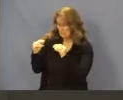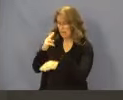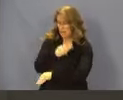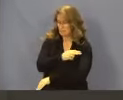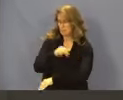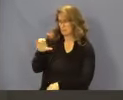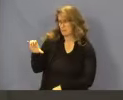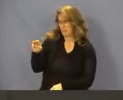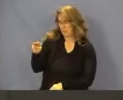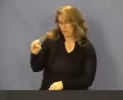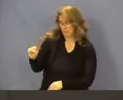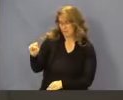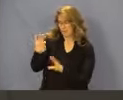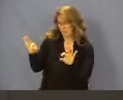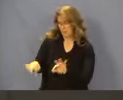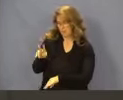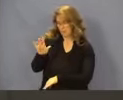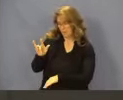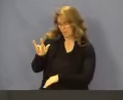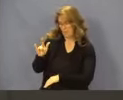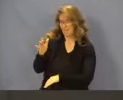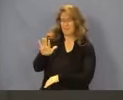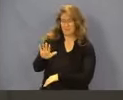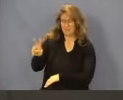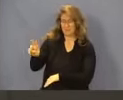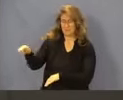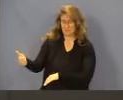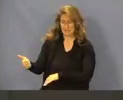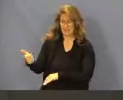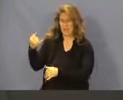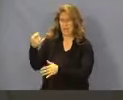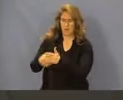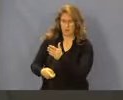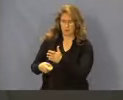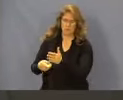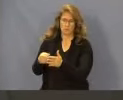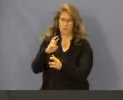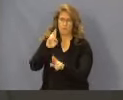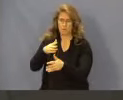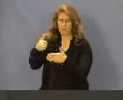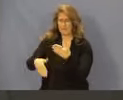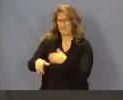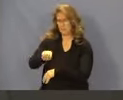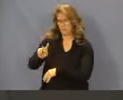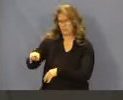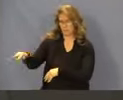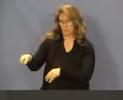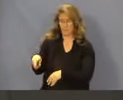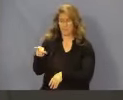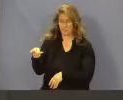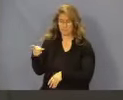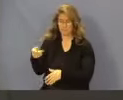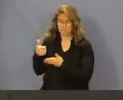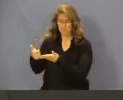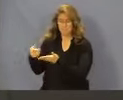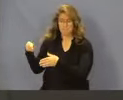255210 for cost report period ending 2022. The aid payments for all